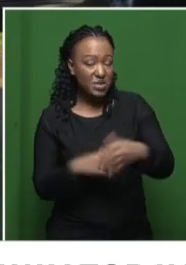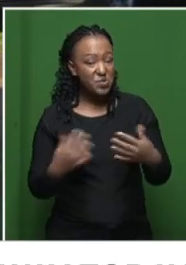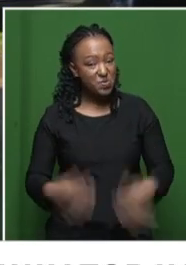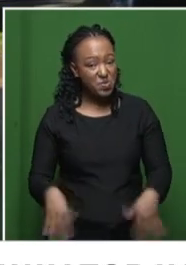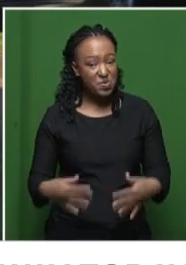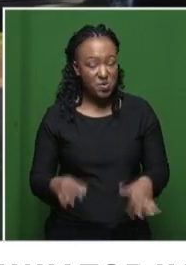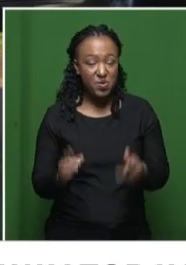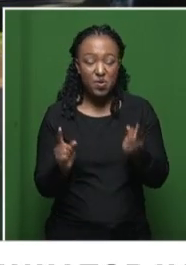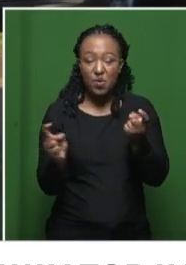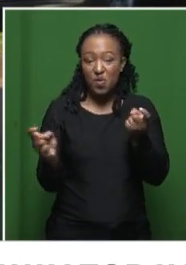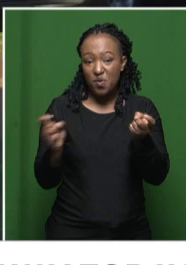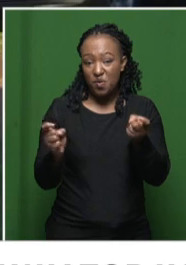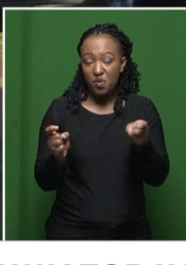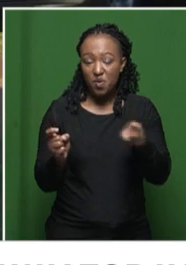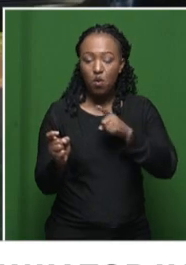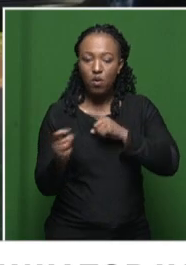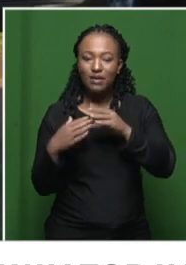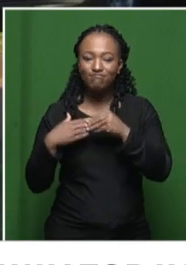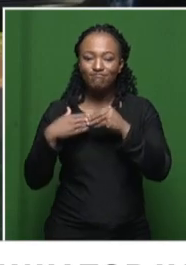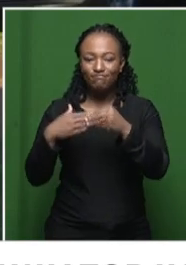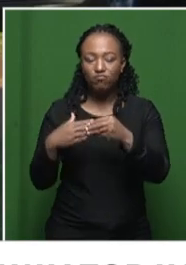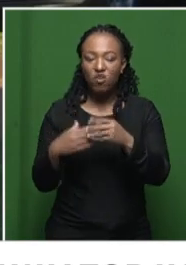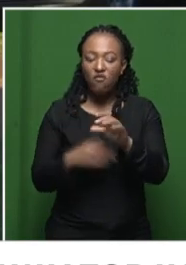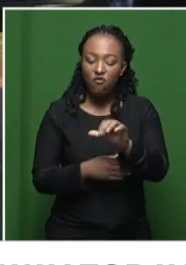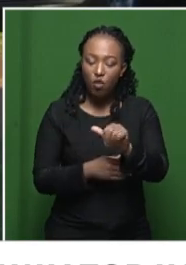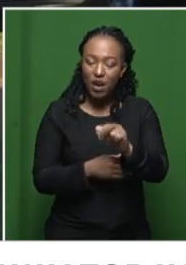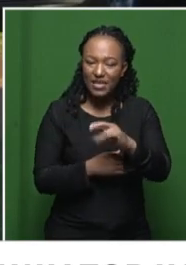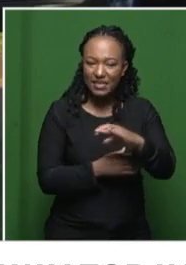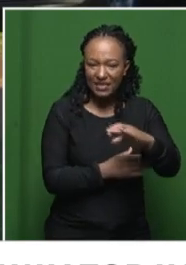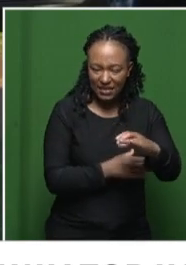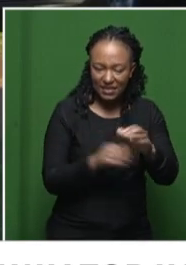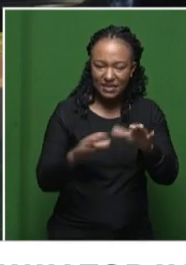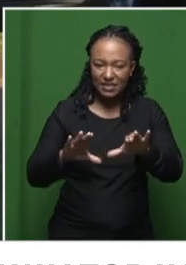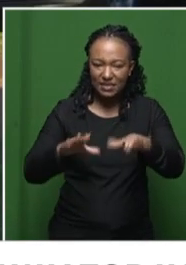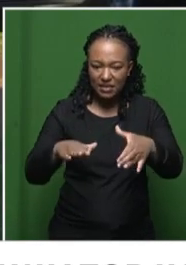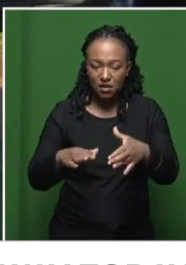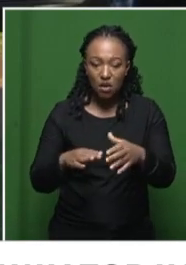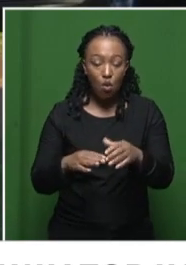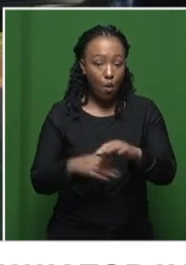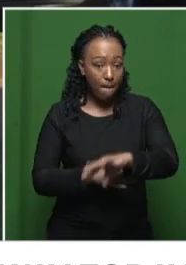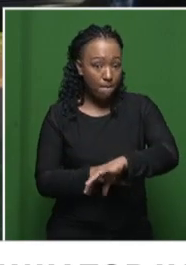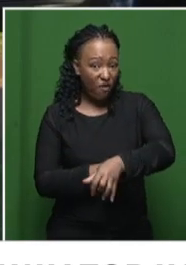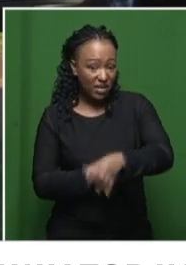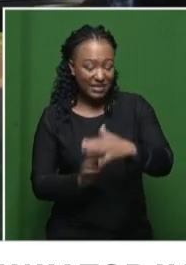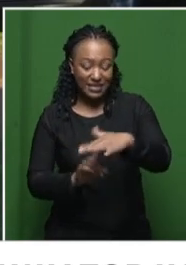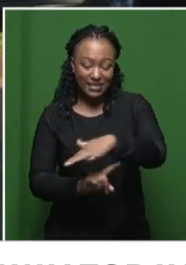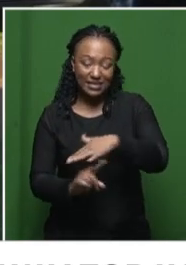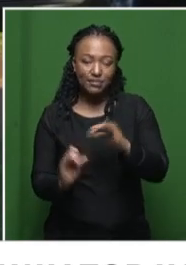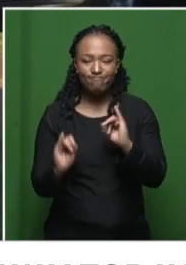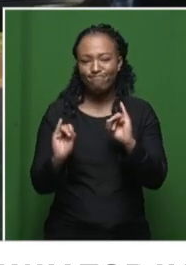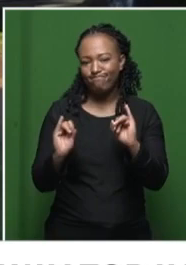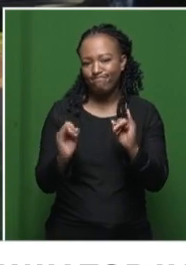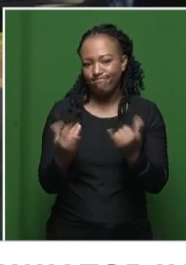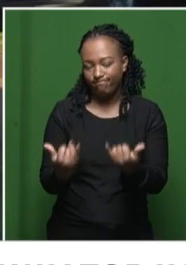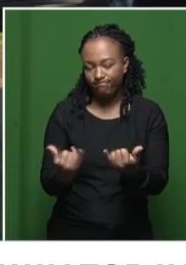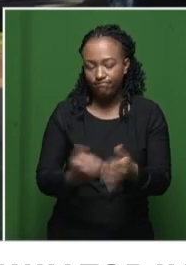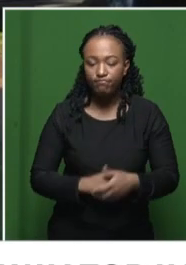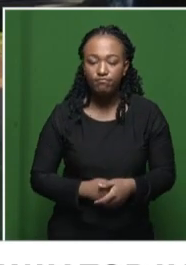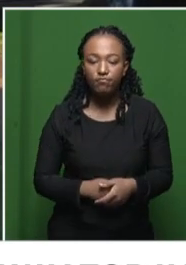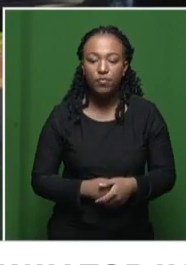and is a resemblance of the leadership of the ANC and the state the province find themselves in. But it's not only